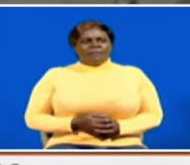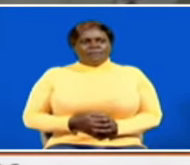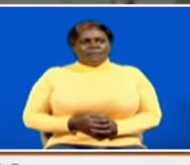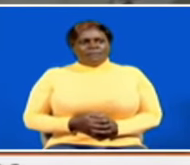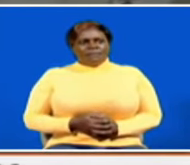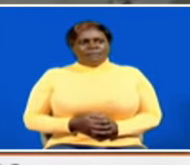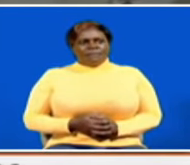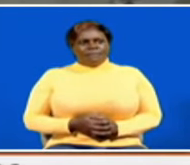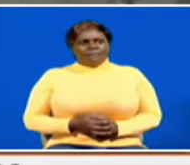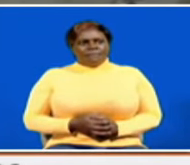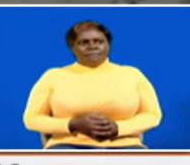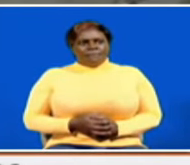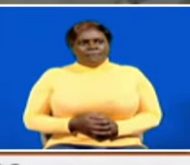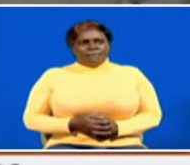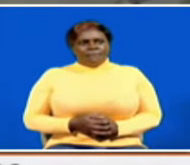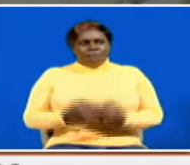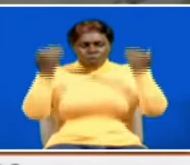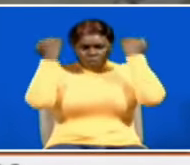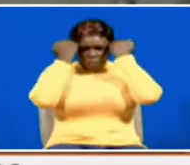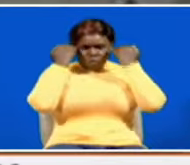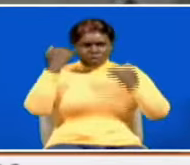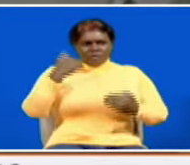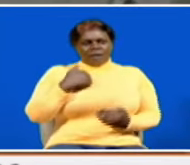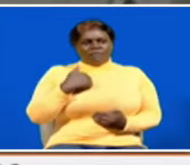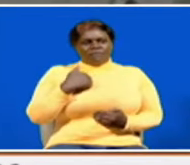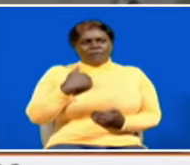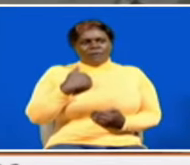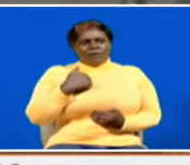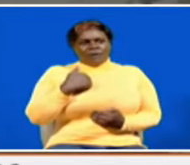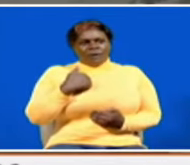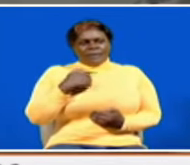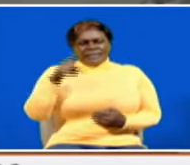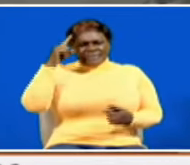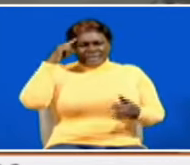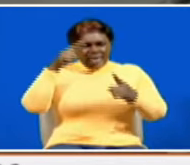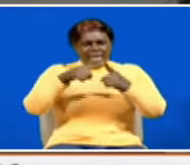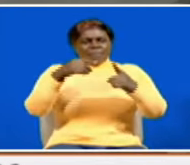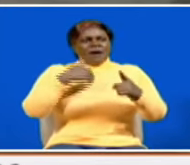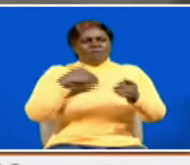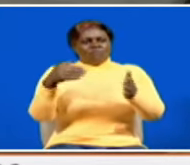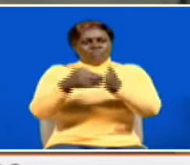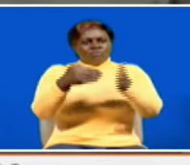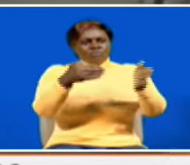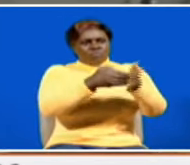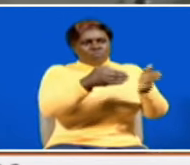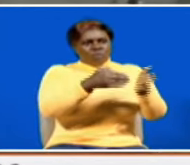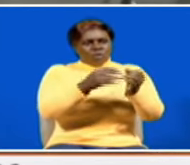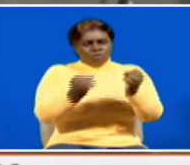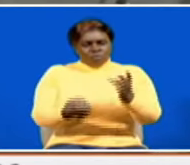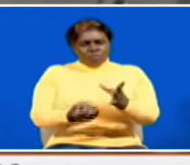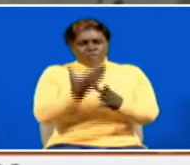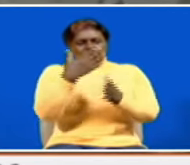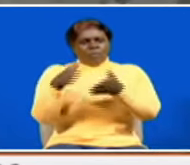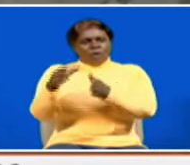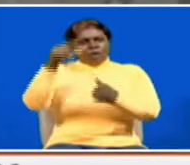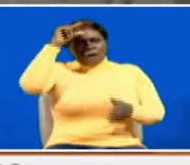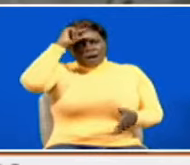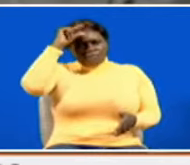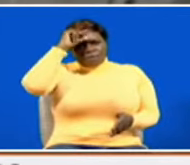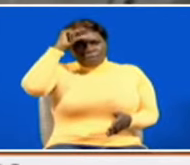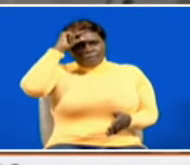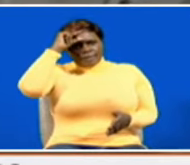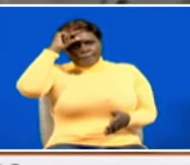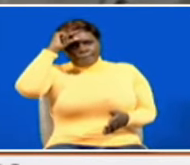entrenched in our court in our court systems they are deliberately doing this to deny these people and to create avenues for governments